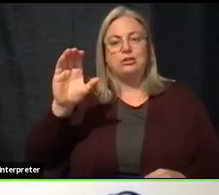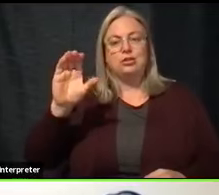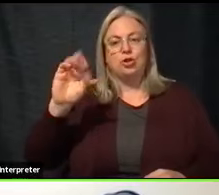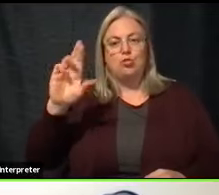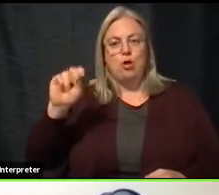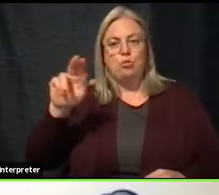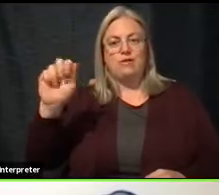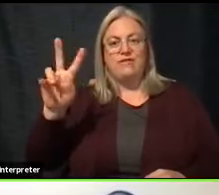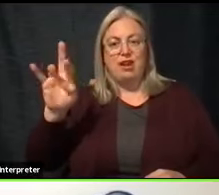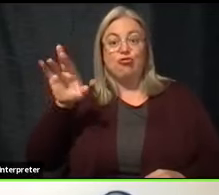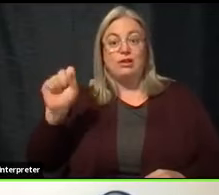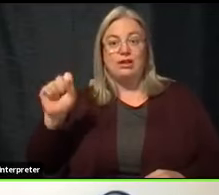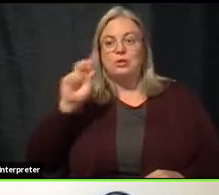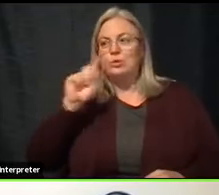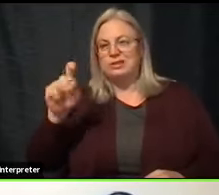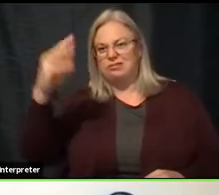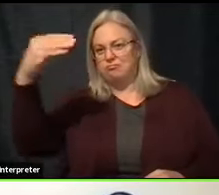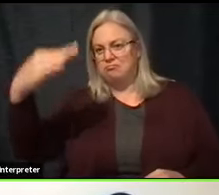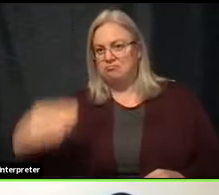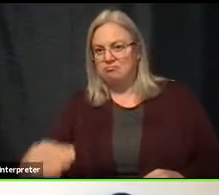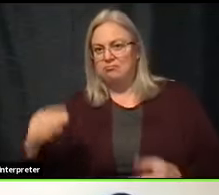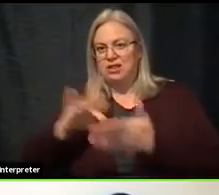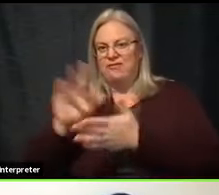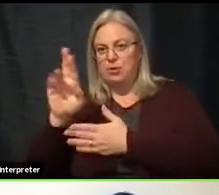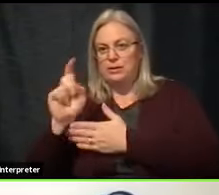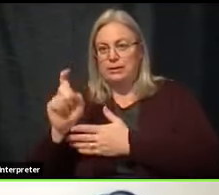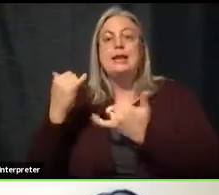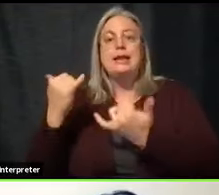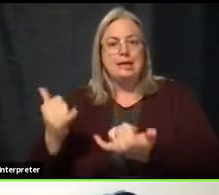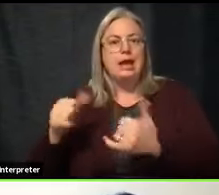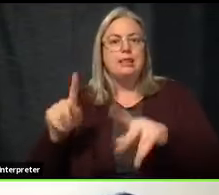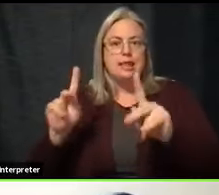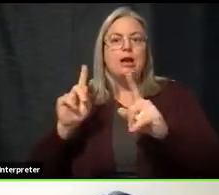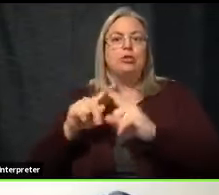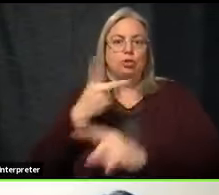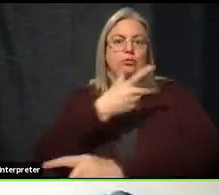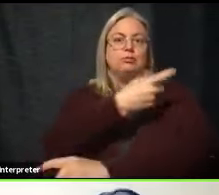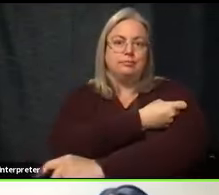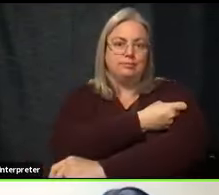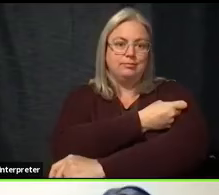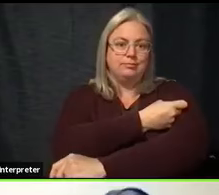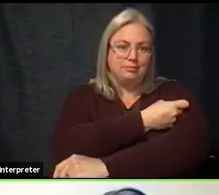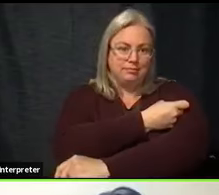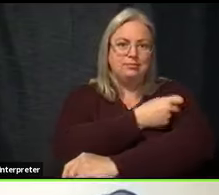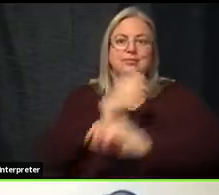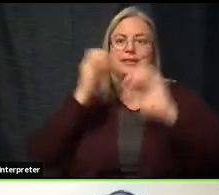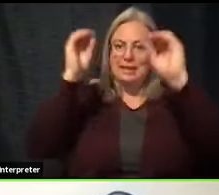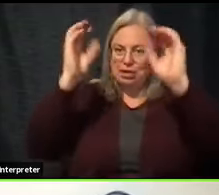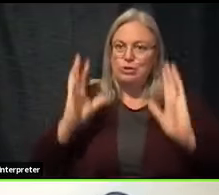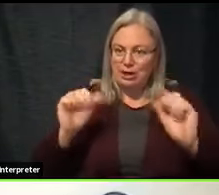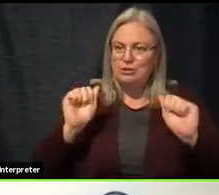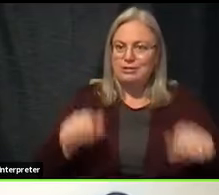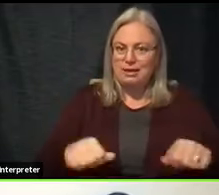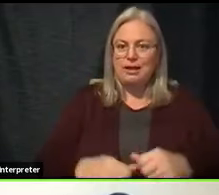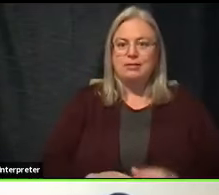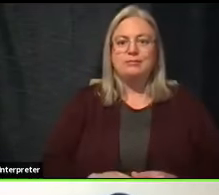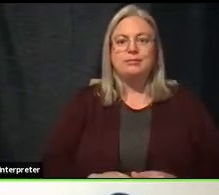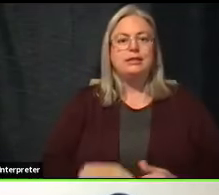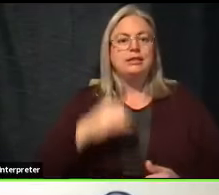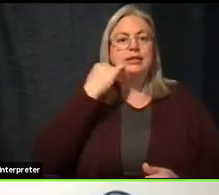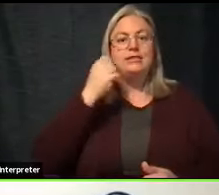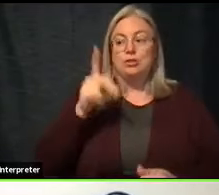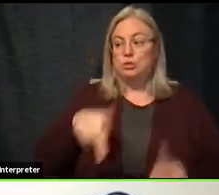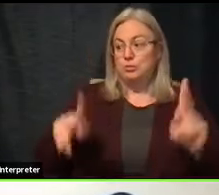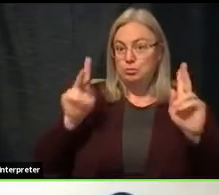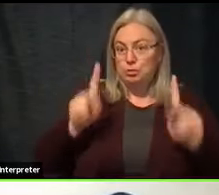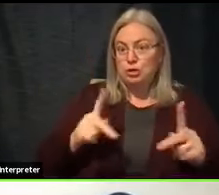those, that entire list. They are also now allowed to educate or to immunize educators. Um, so if you're one of those individuals